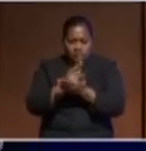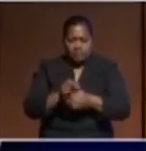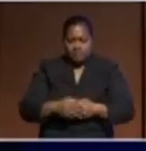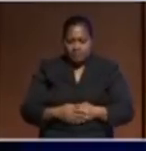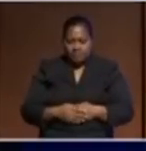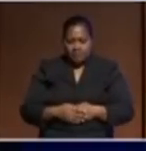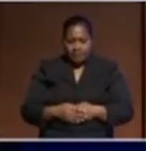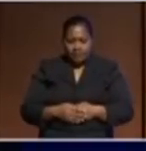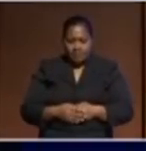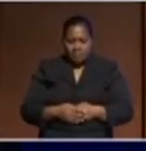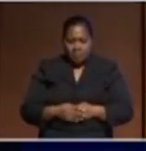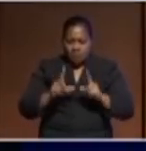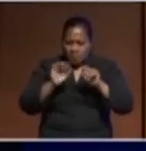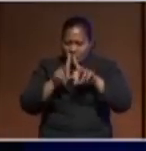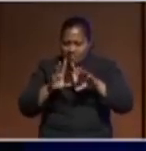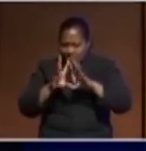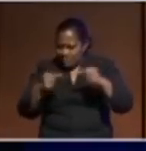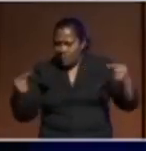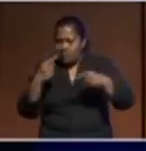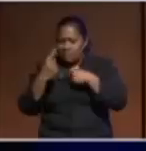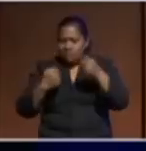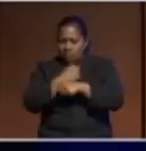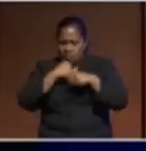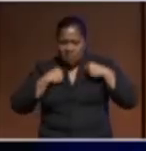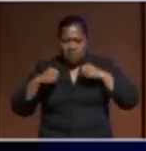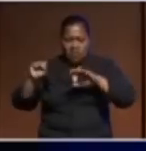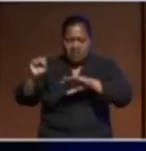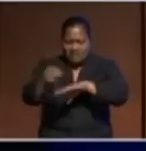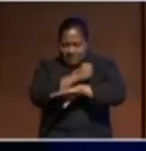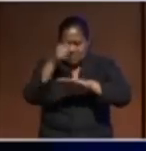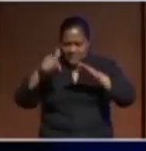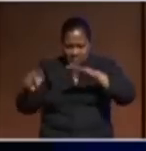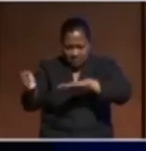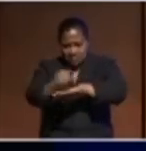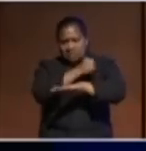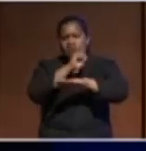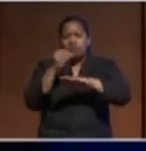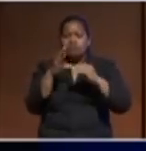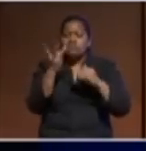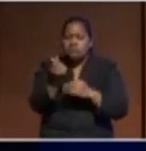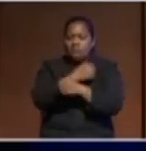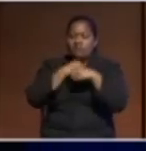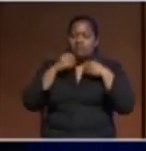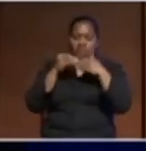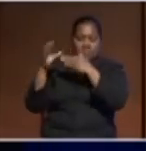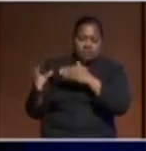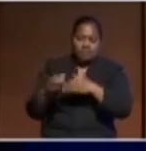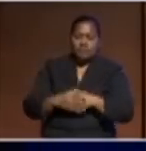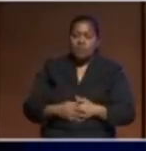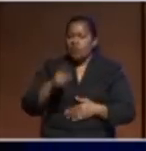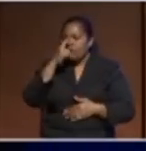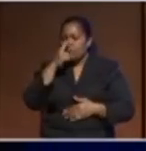and so the group as I know some of our leaders can go deeper into the background